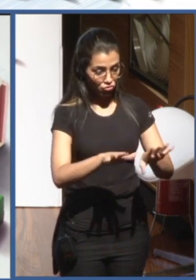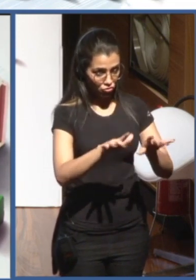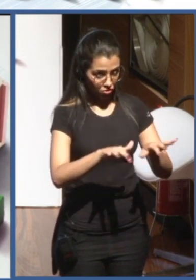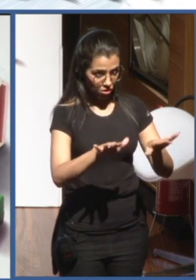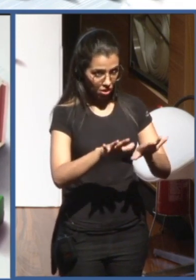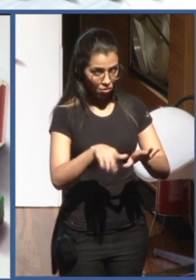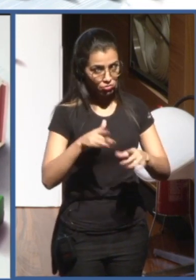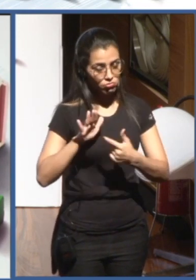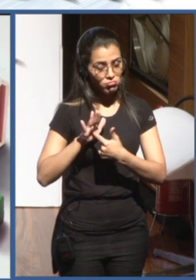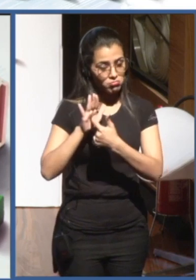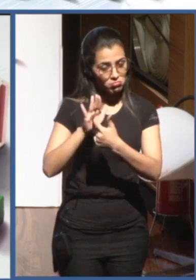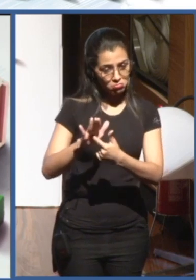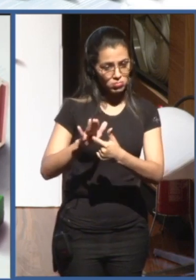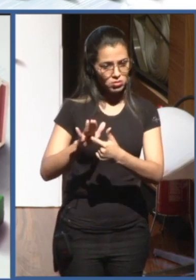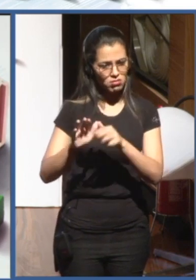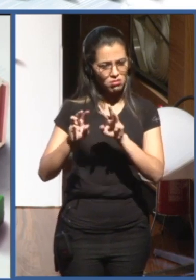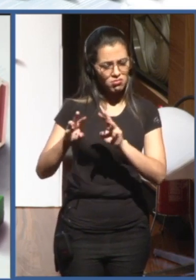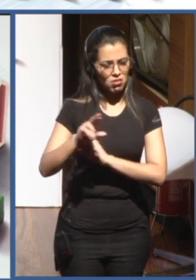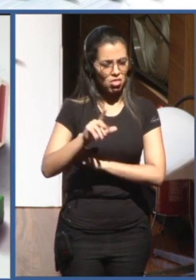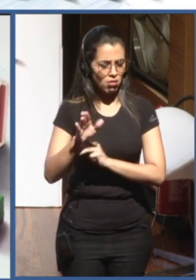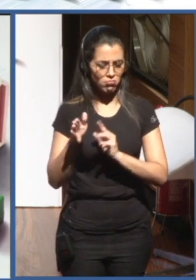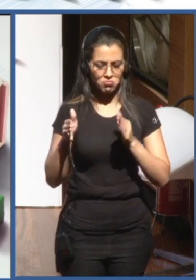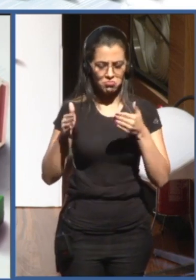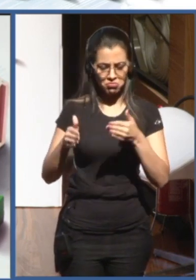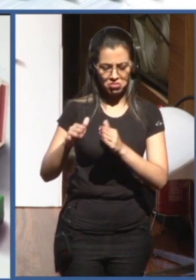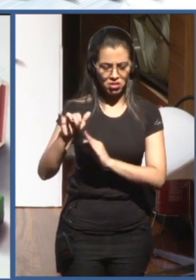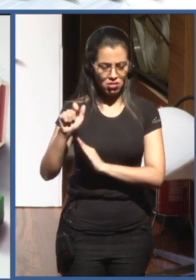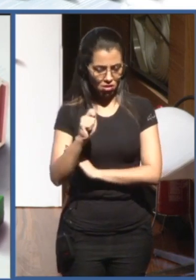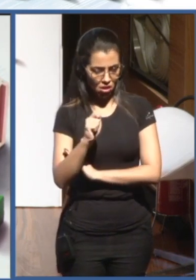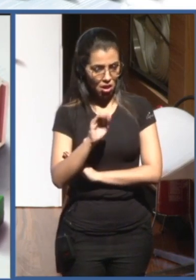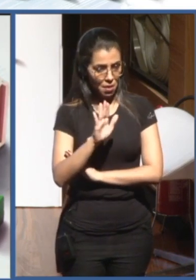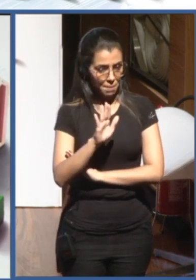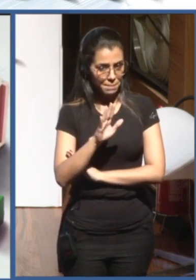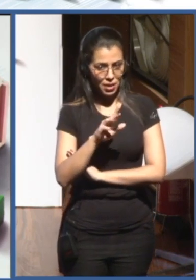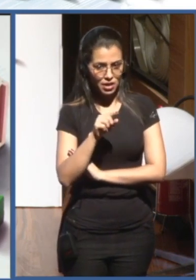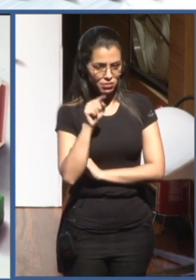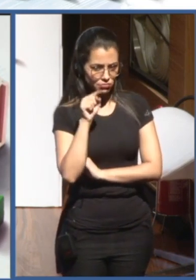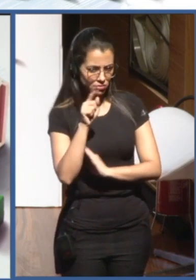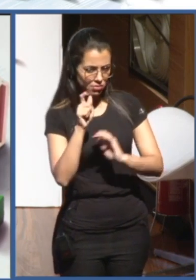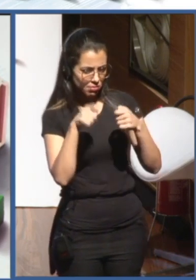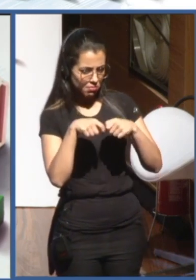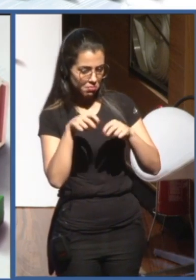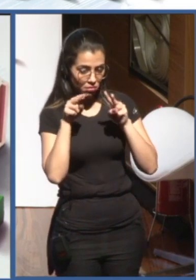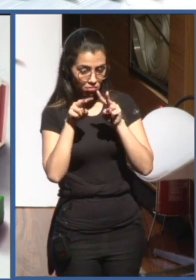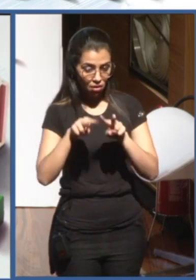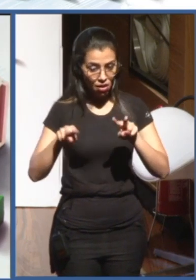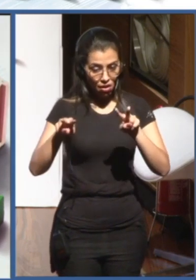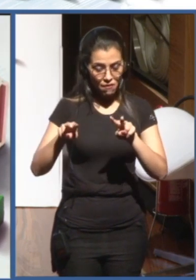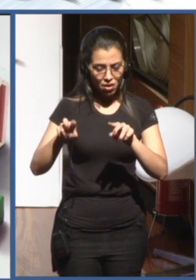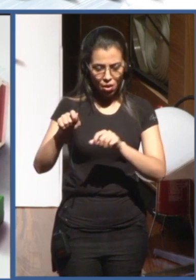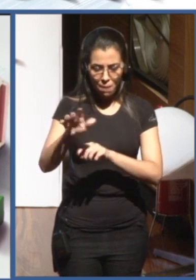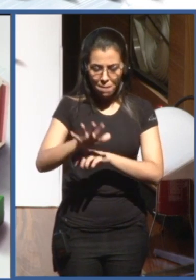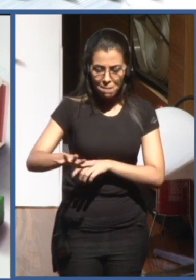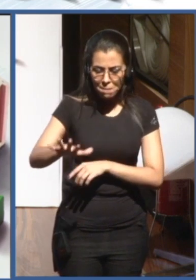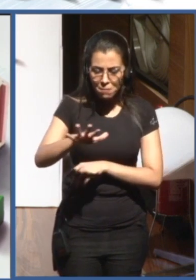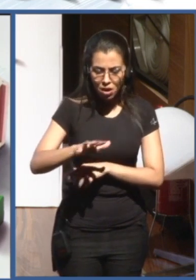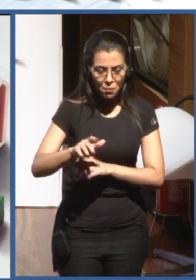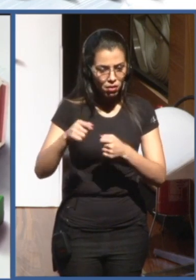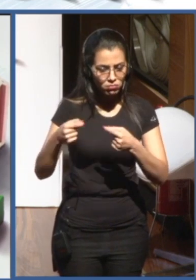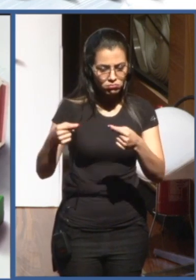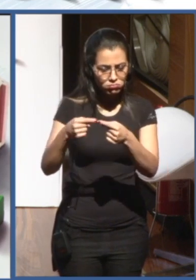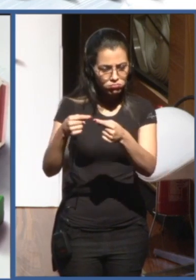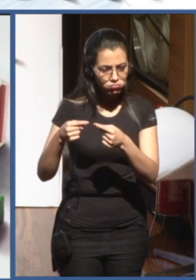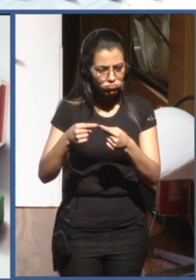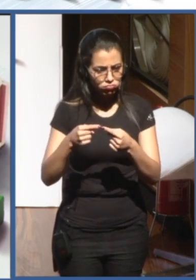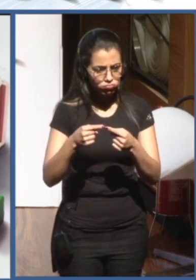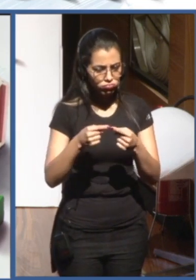but you can see clearly the mapping of this recommendation to artificial intelligence domain. Because every time that I think, and I particularly